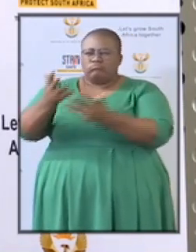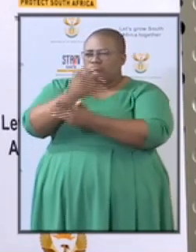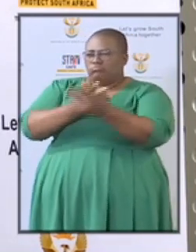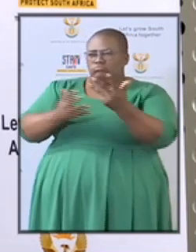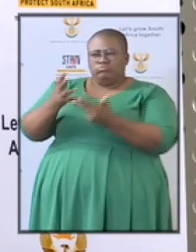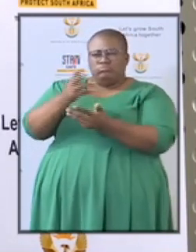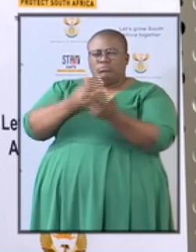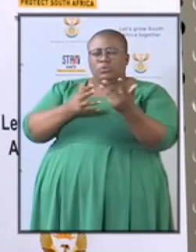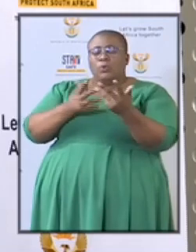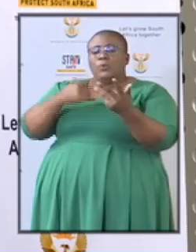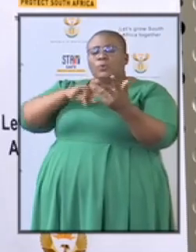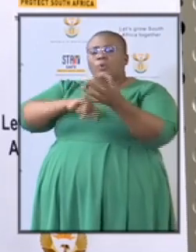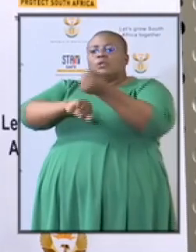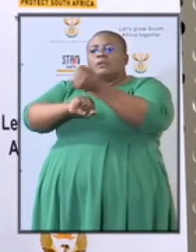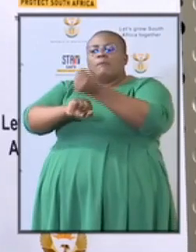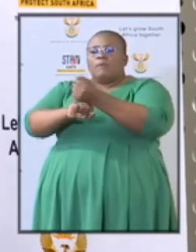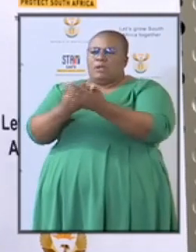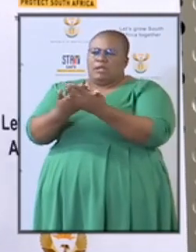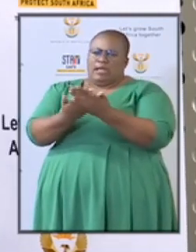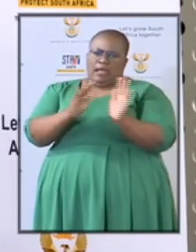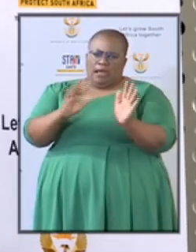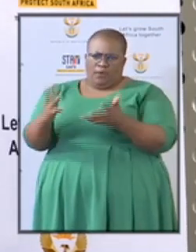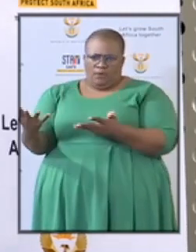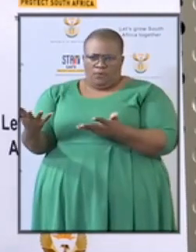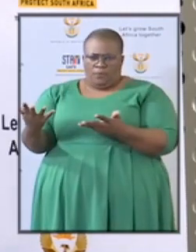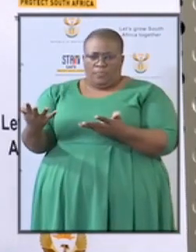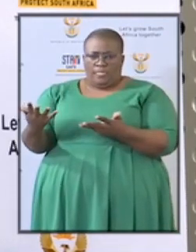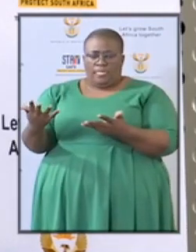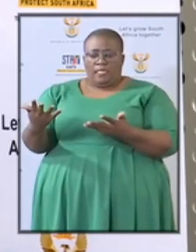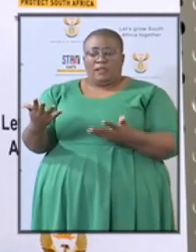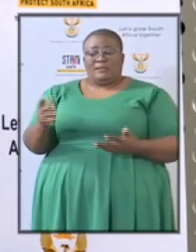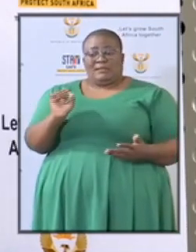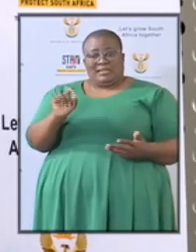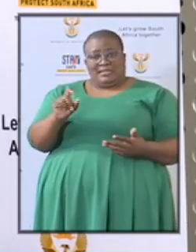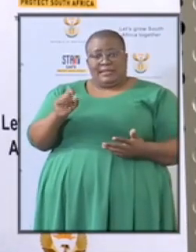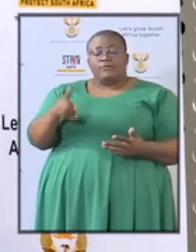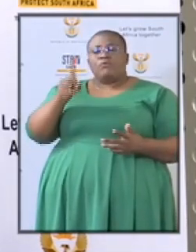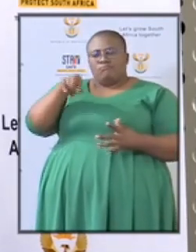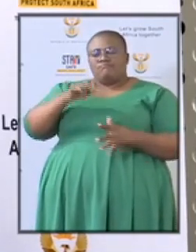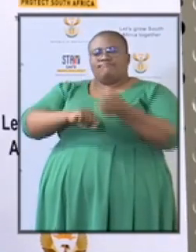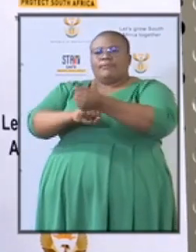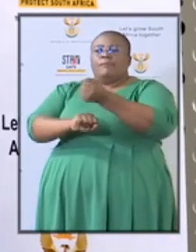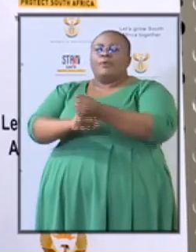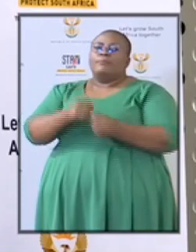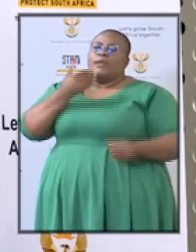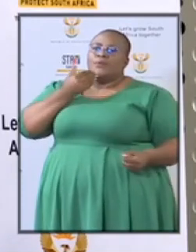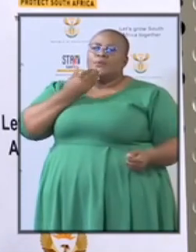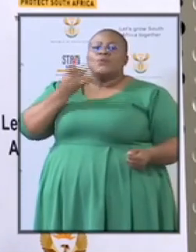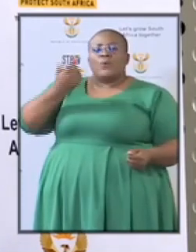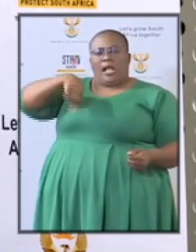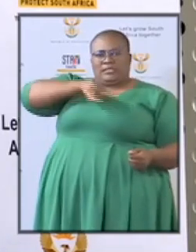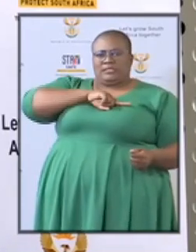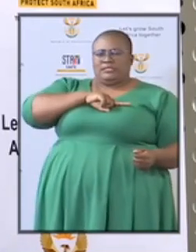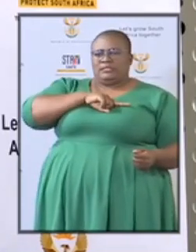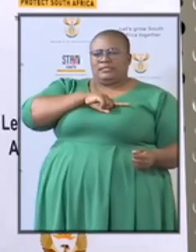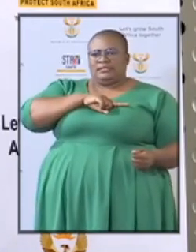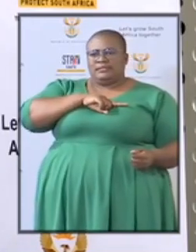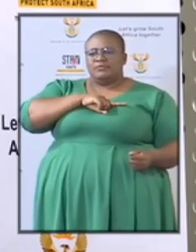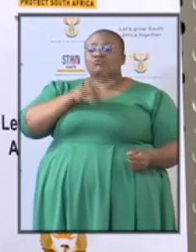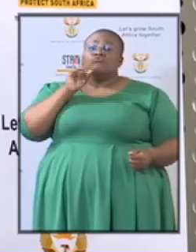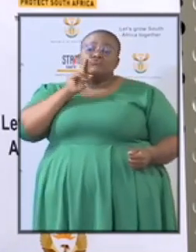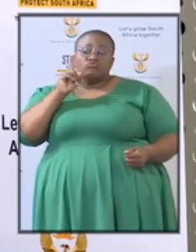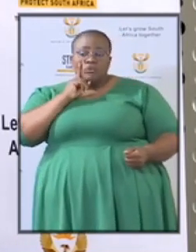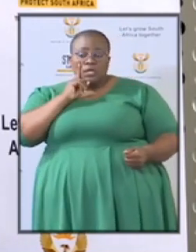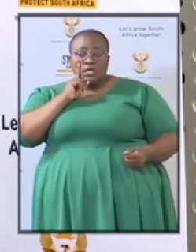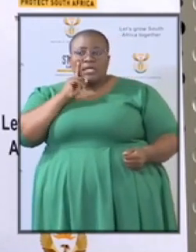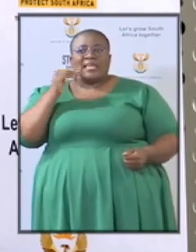issues of investigation so that platform needs to be empowered by us in terms of checking whether there